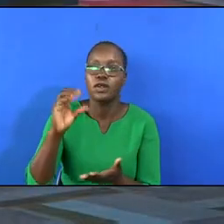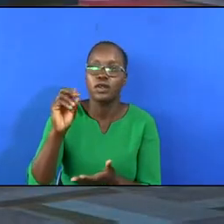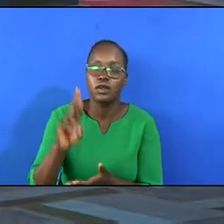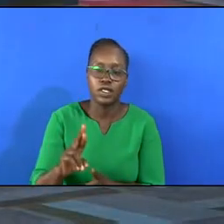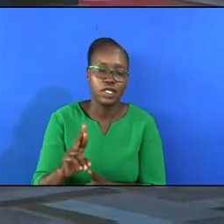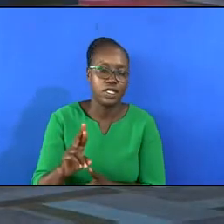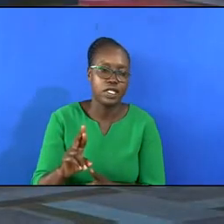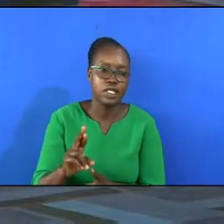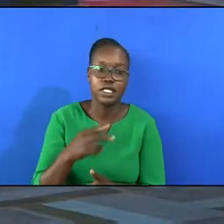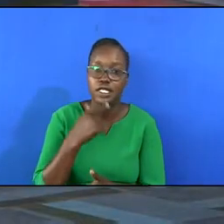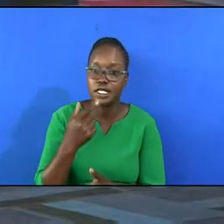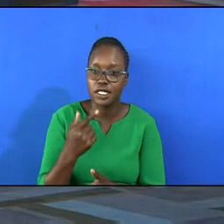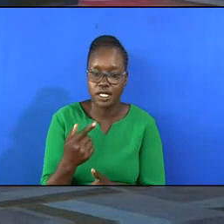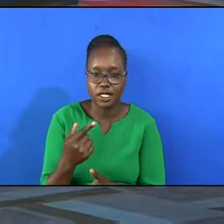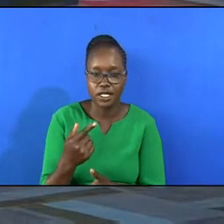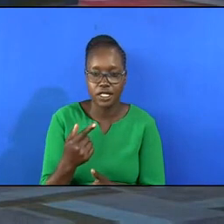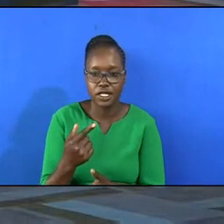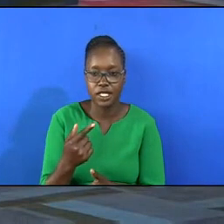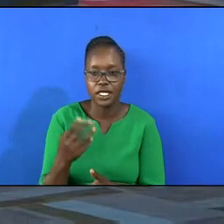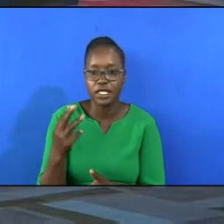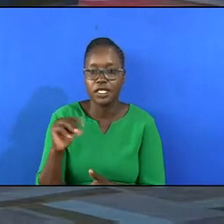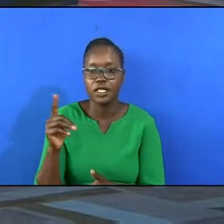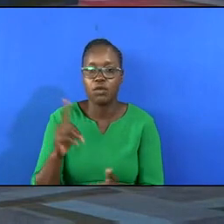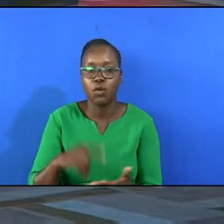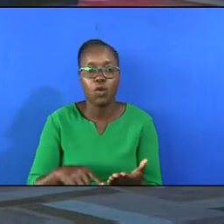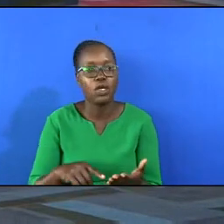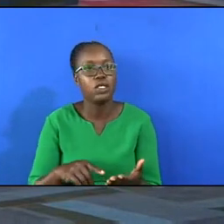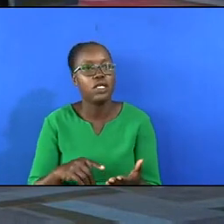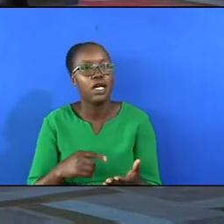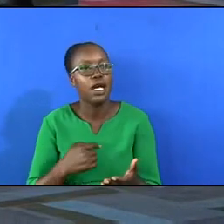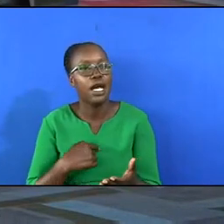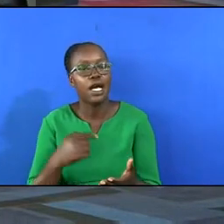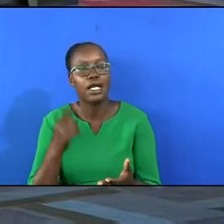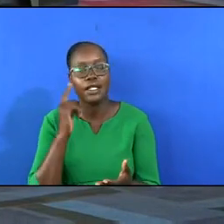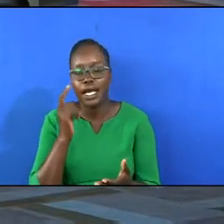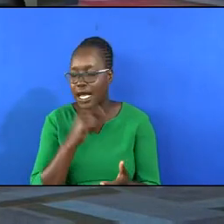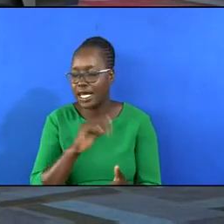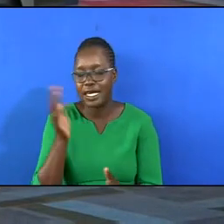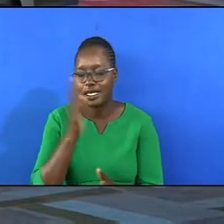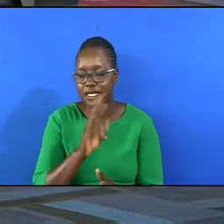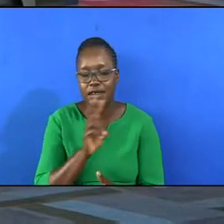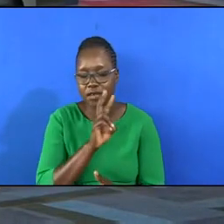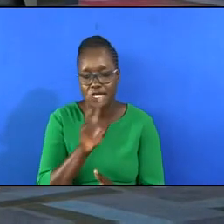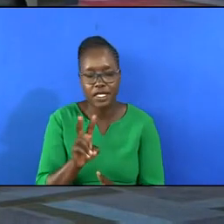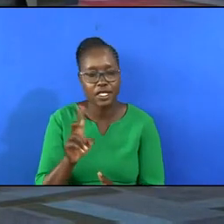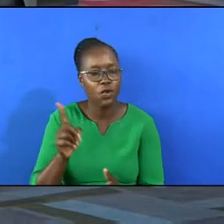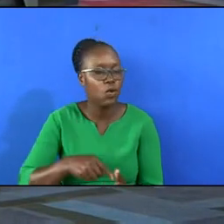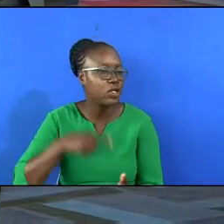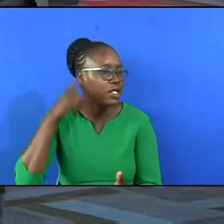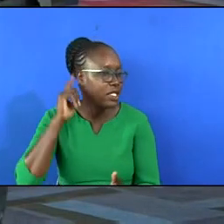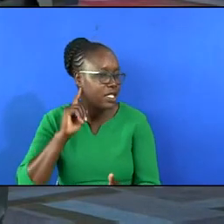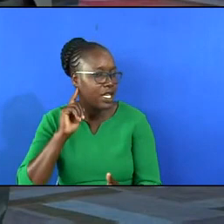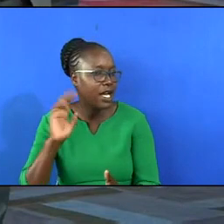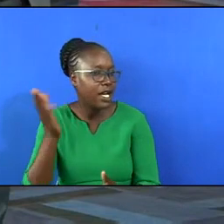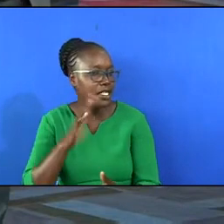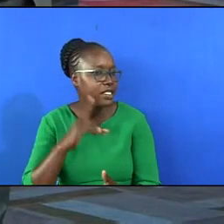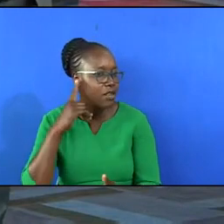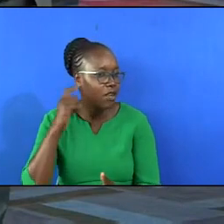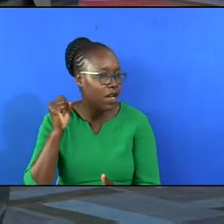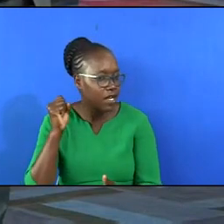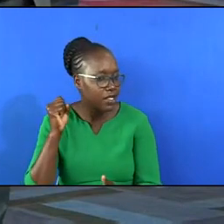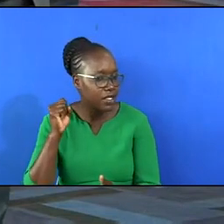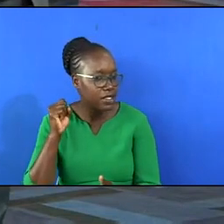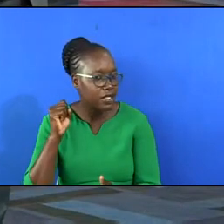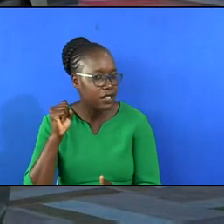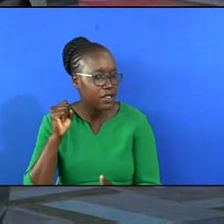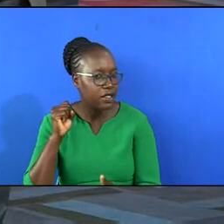he tells them what the eye has never seen what the ear has never heard